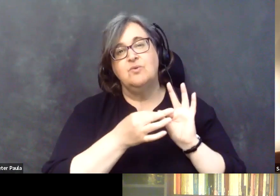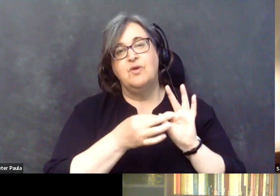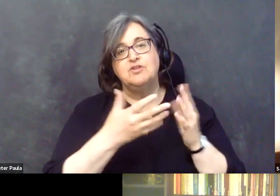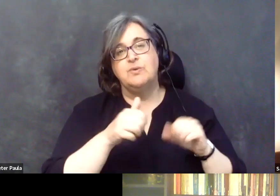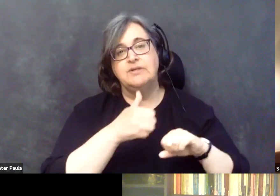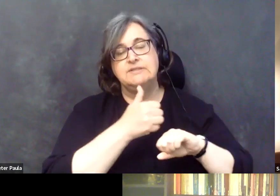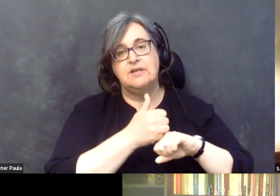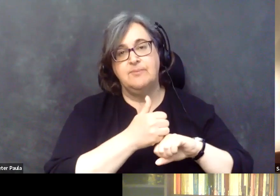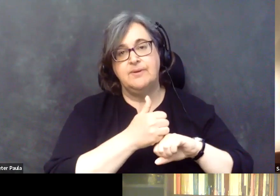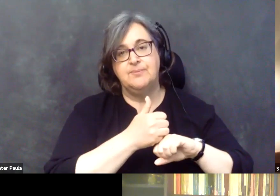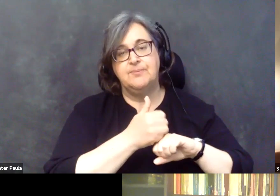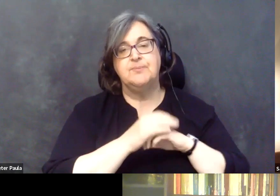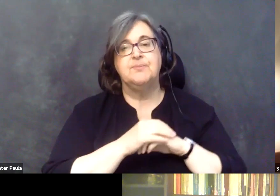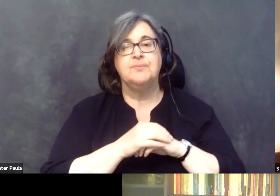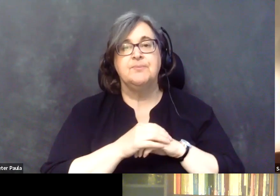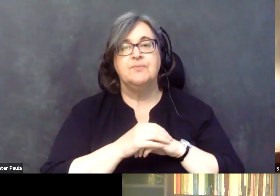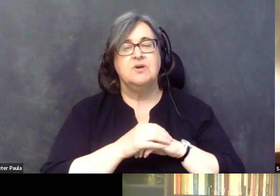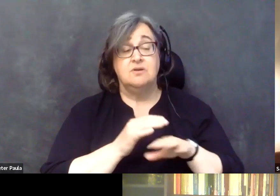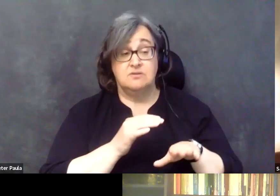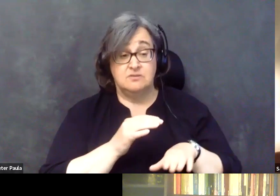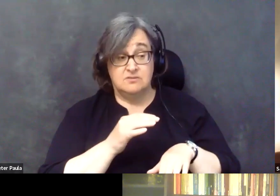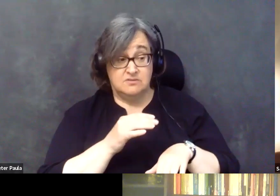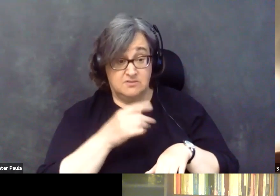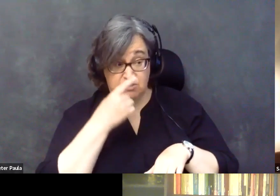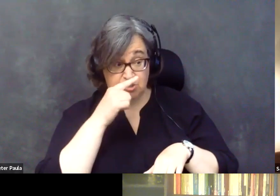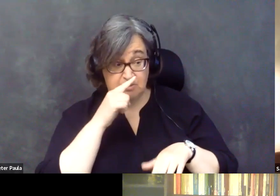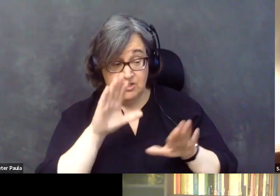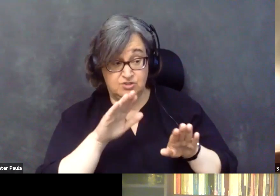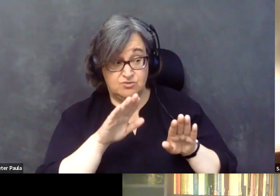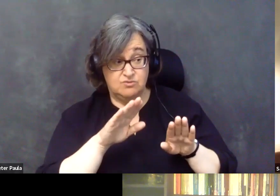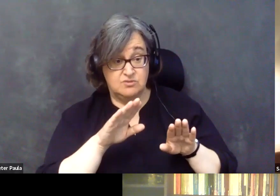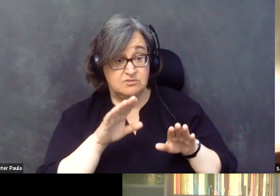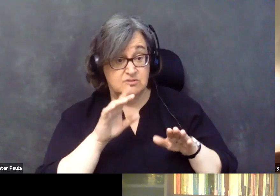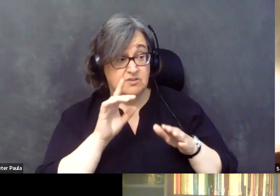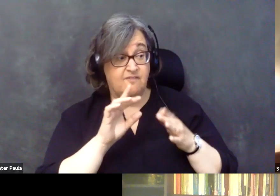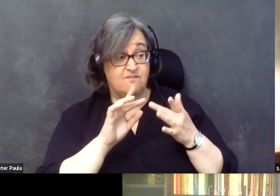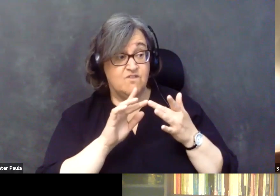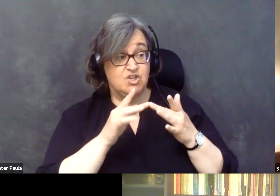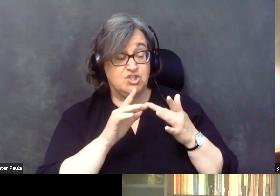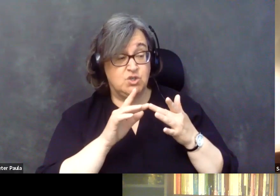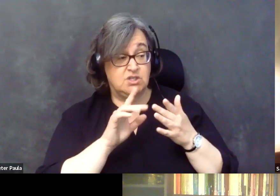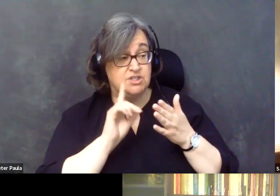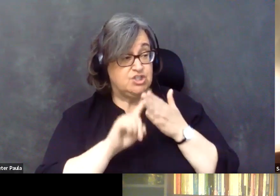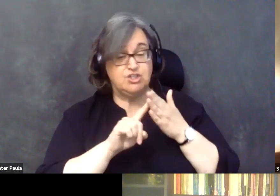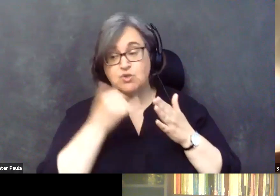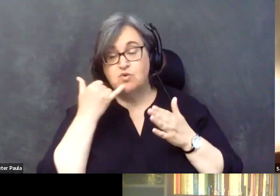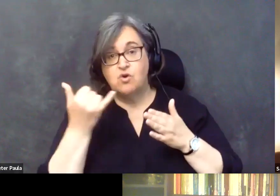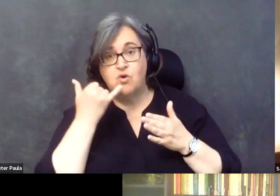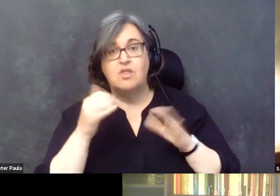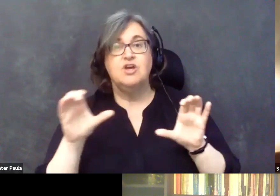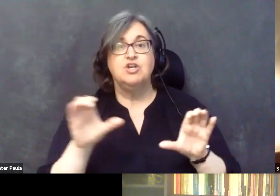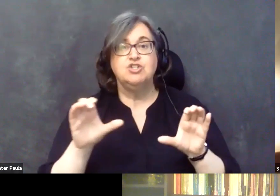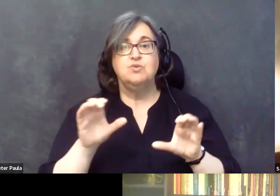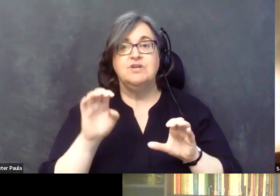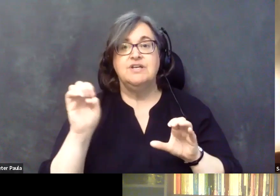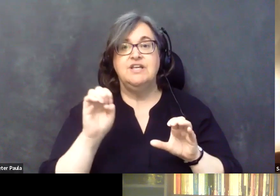established and say, would, are you open to doing virtual check-ins where you're calling me or doing e-visits? Do you